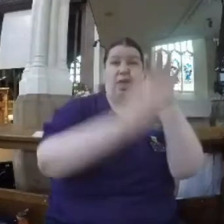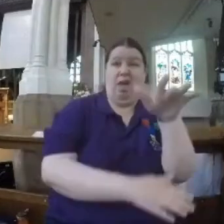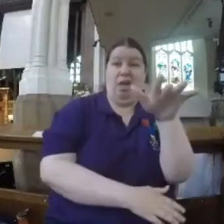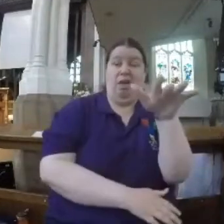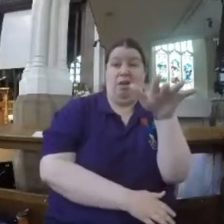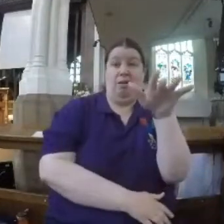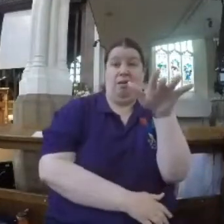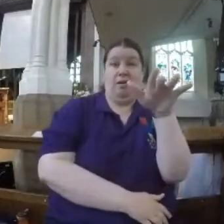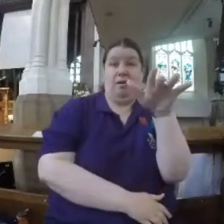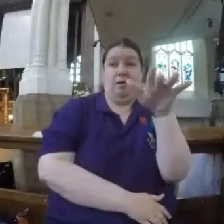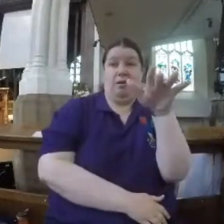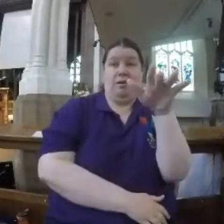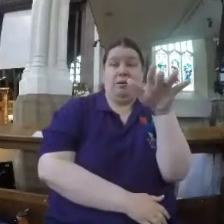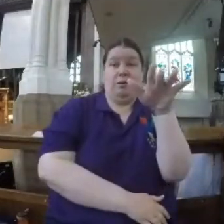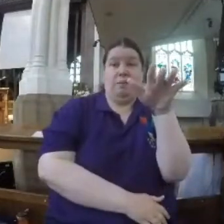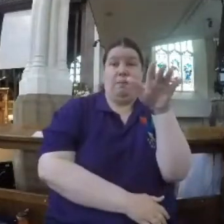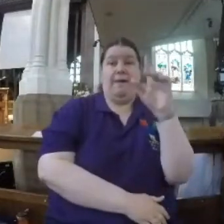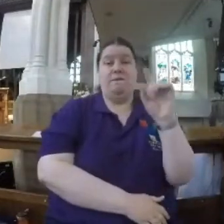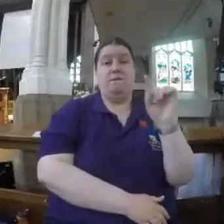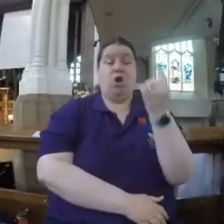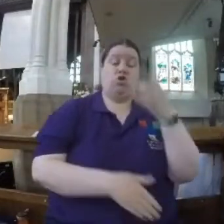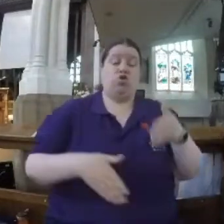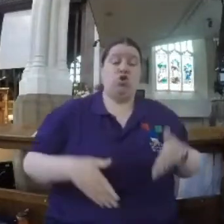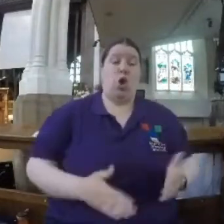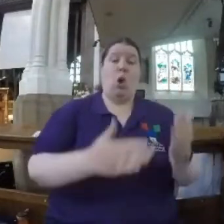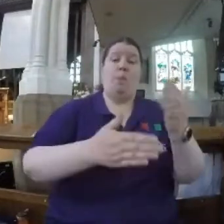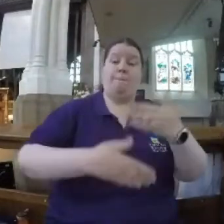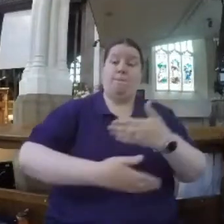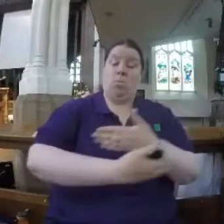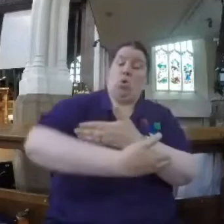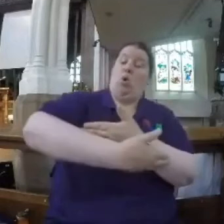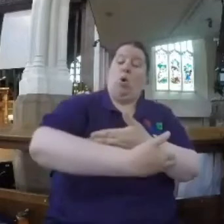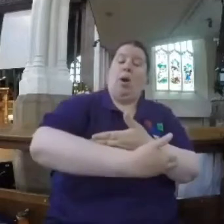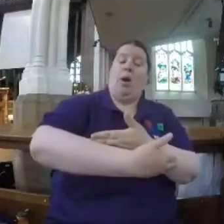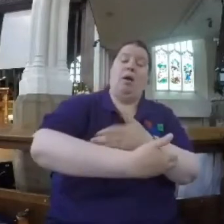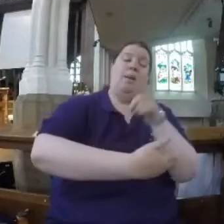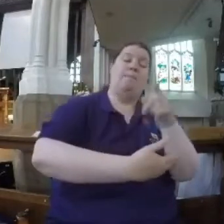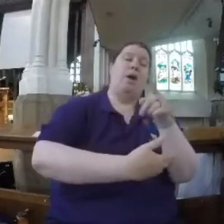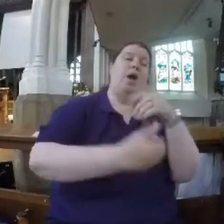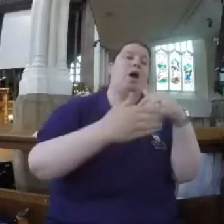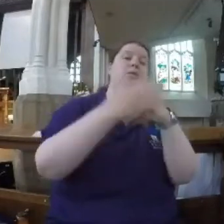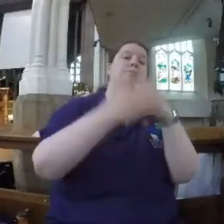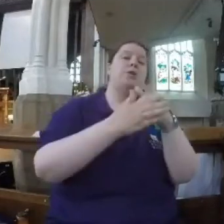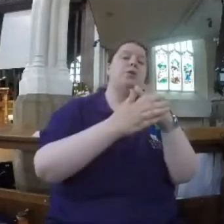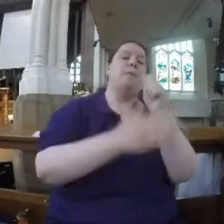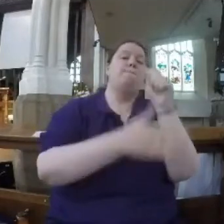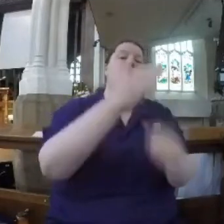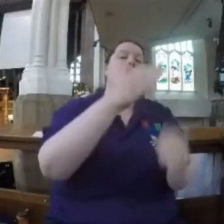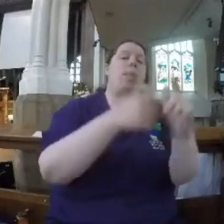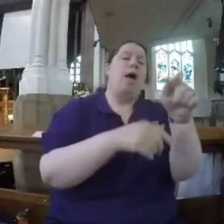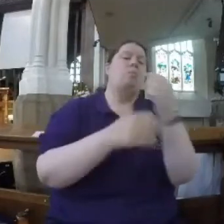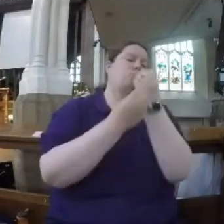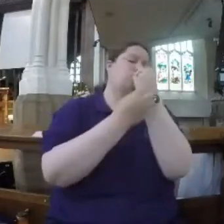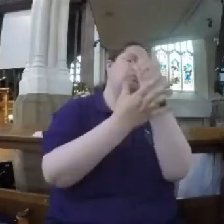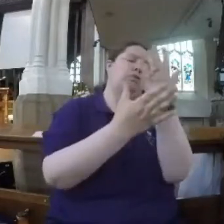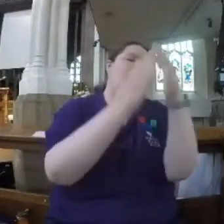That's where my first child was born. My husband bought that and built that beautiful mansion for me. And the other woman commented,